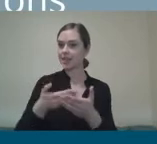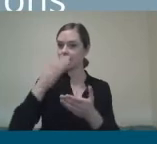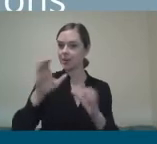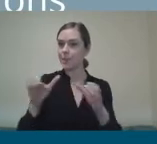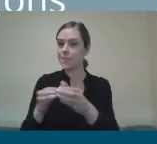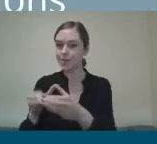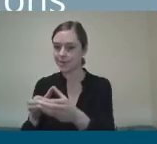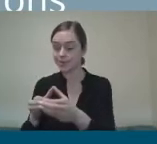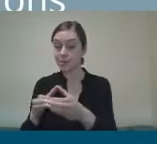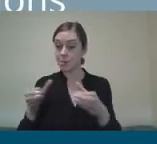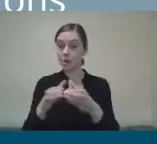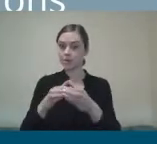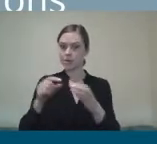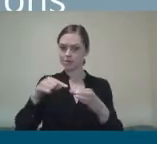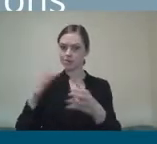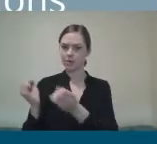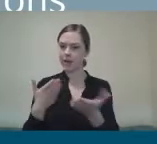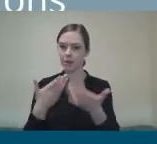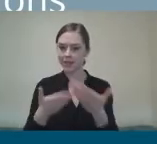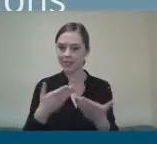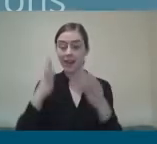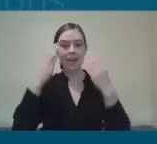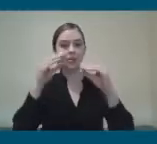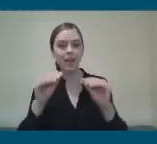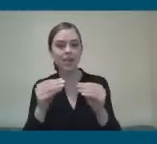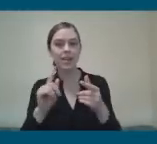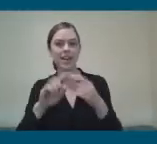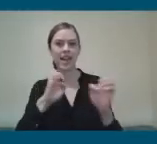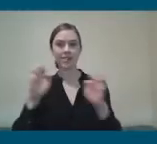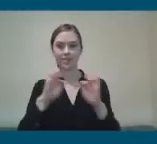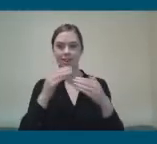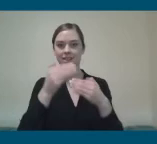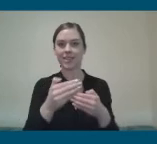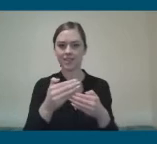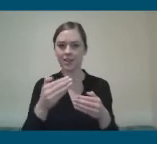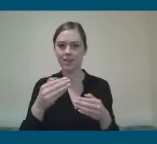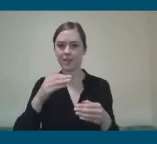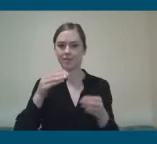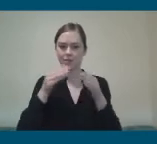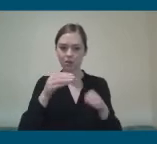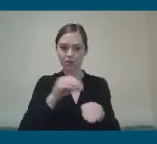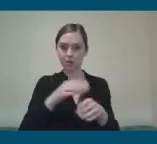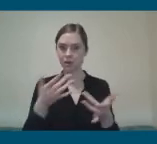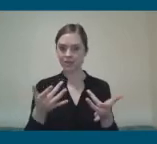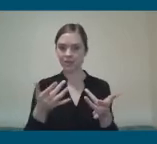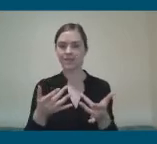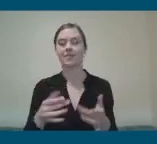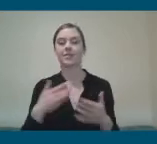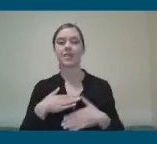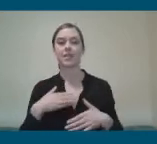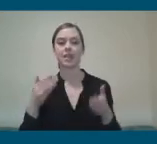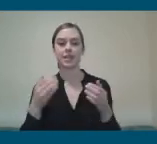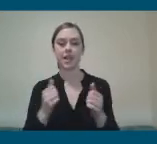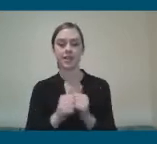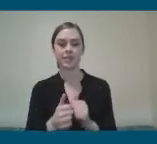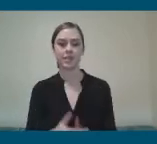combination of educational material and exercise sessions that focus on the benefits of physical activity. Cara is